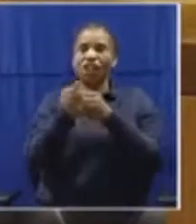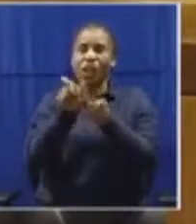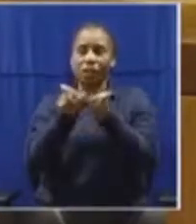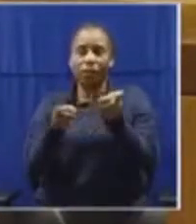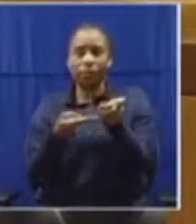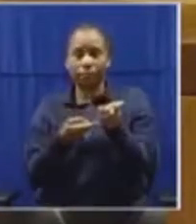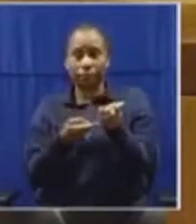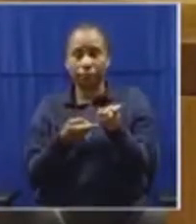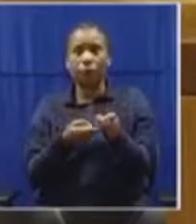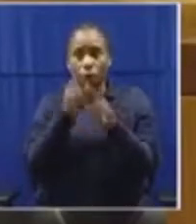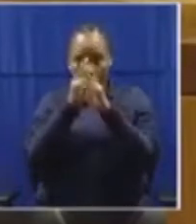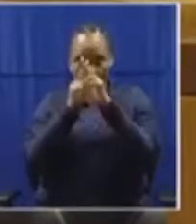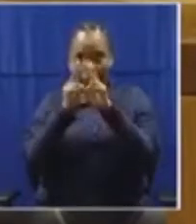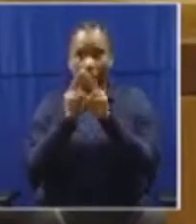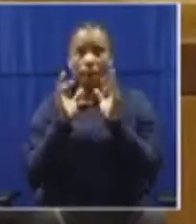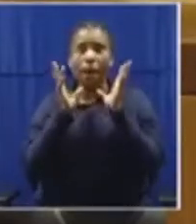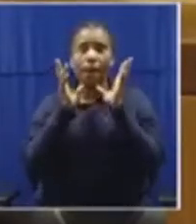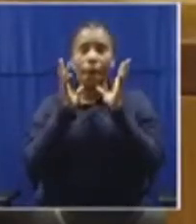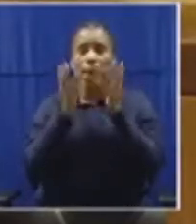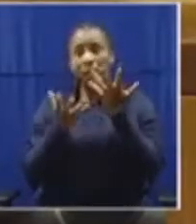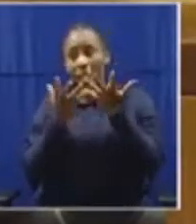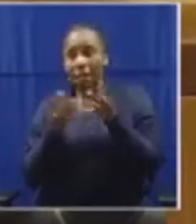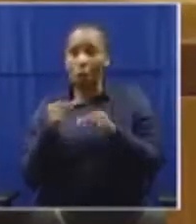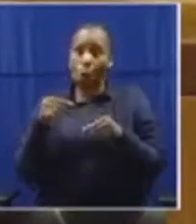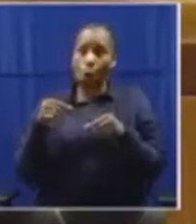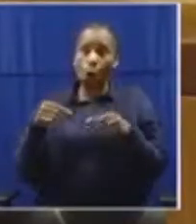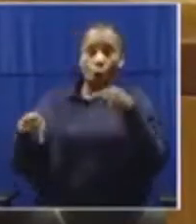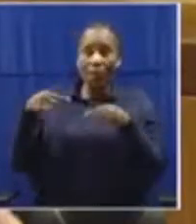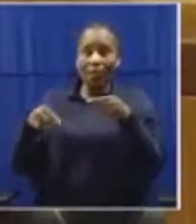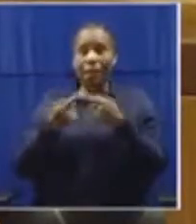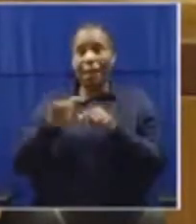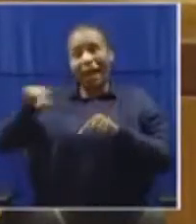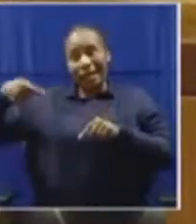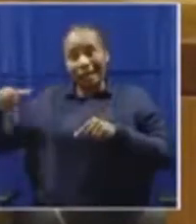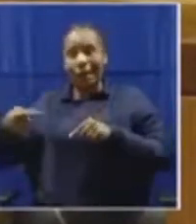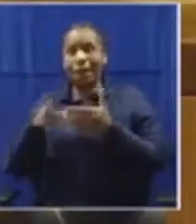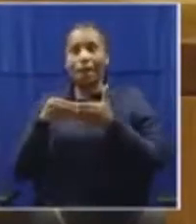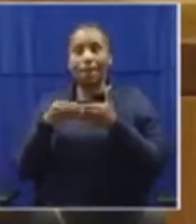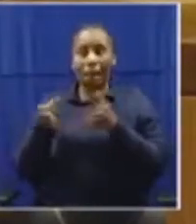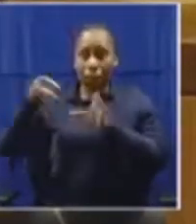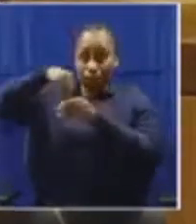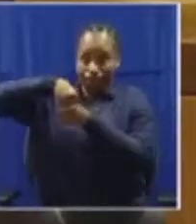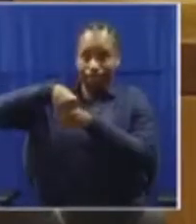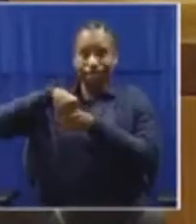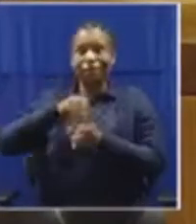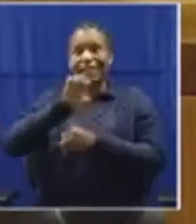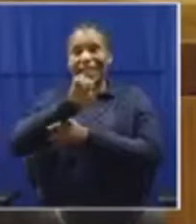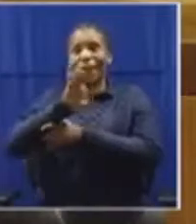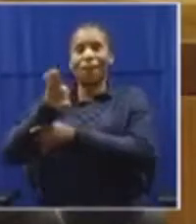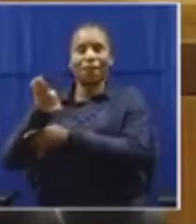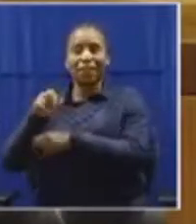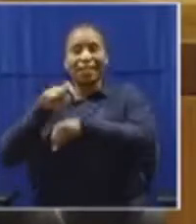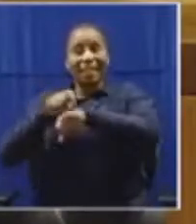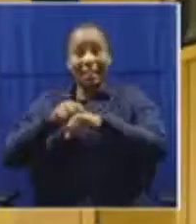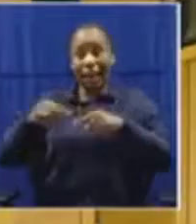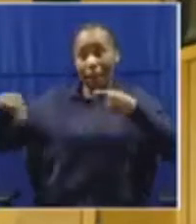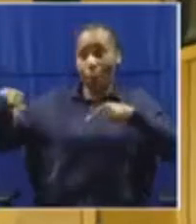Honorable Malema may be contested by another member in the party and when they contest,